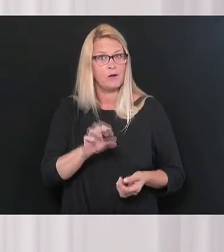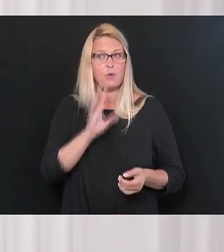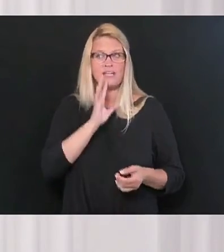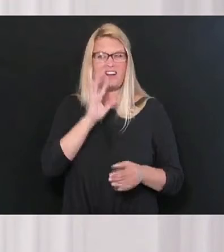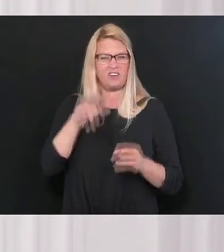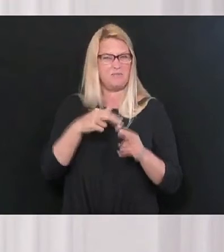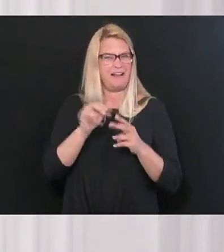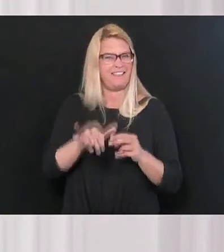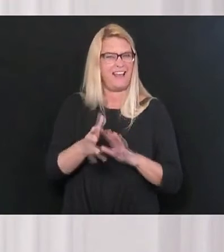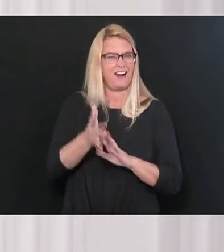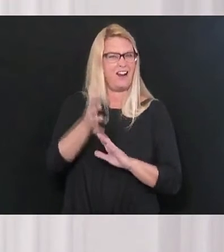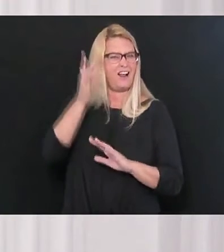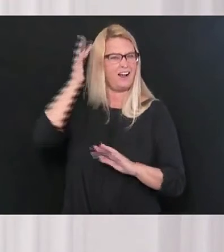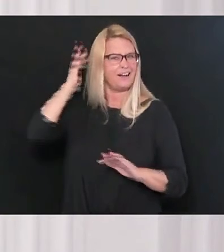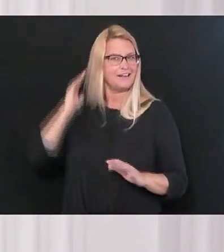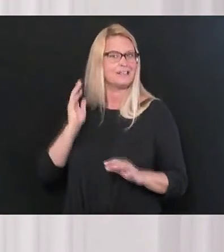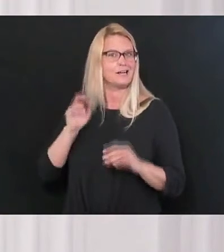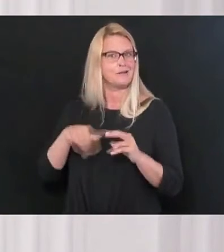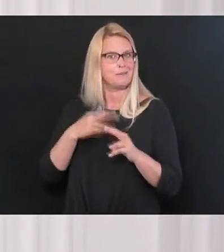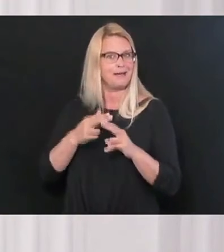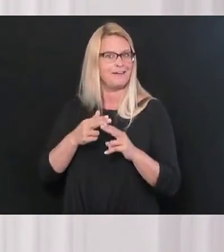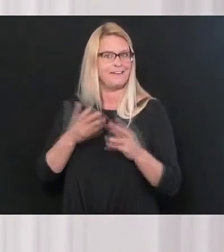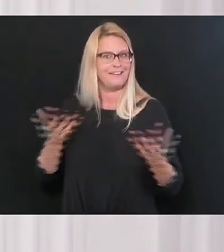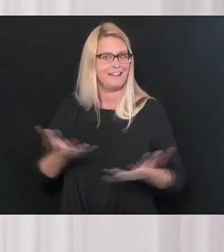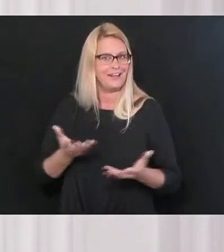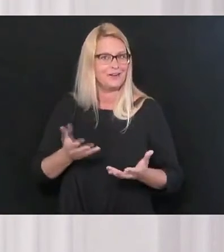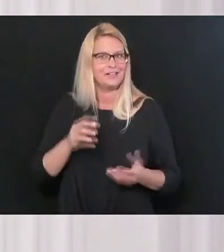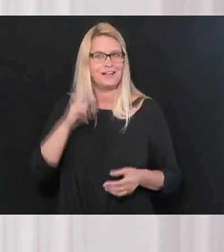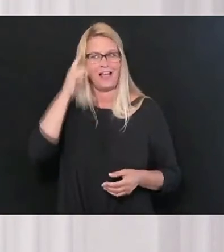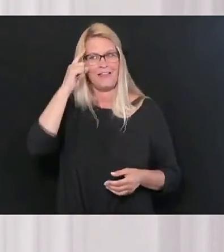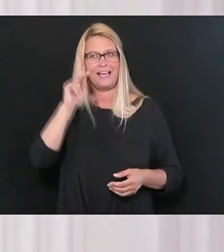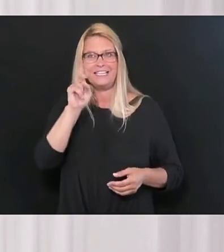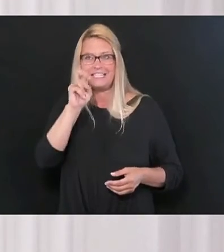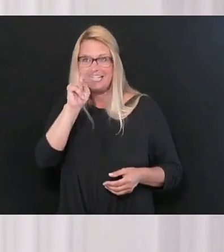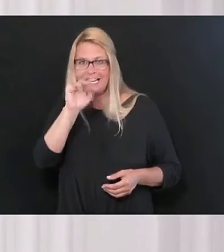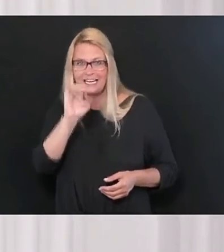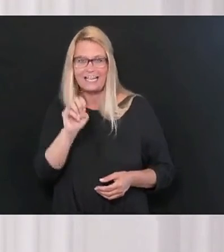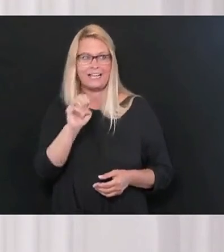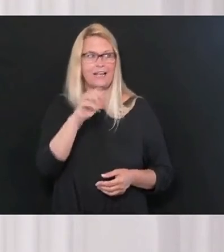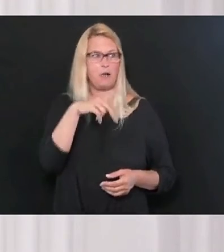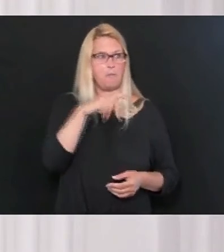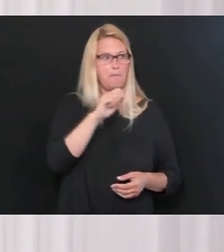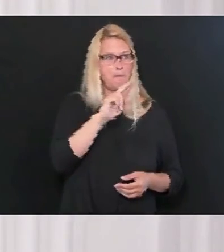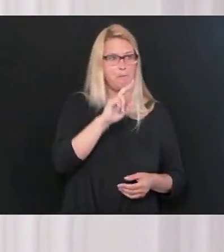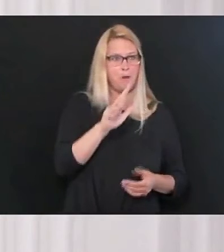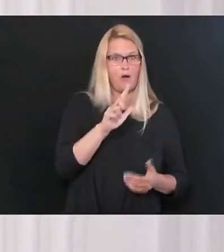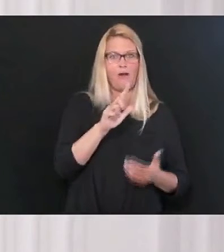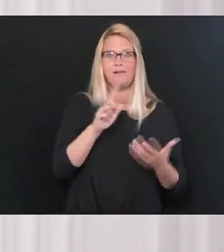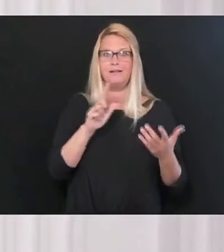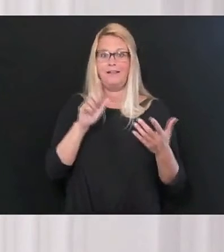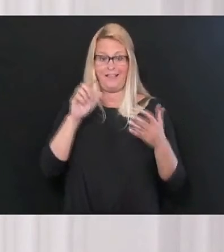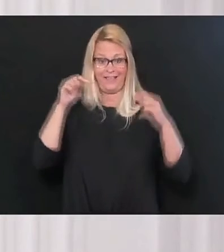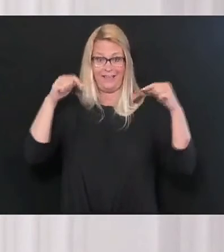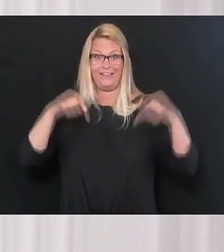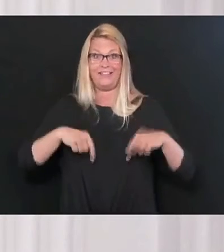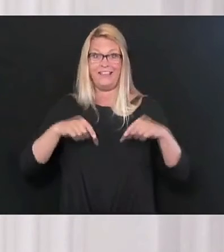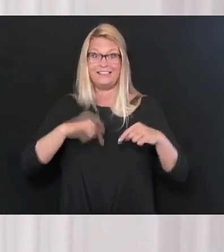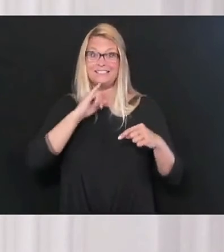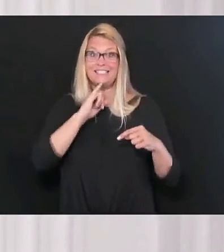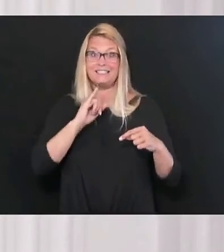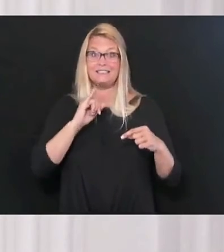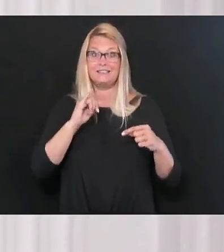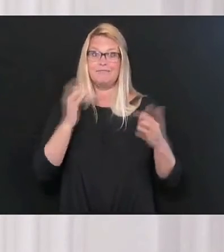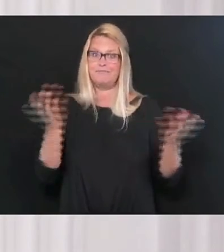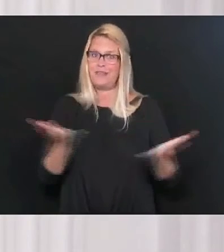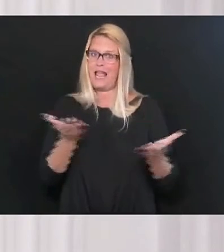you know, I think, um, vis-a-vis Kenny's question and Paul's question, this is our power to stop